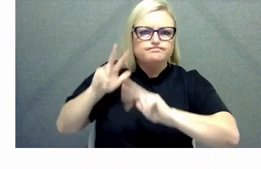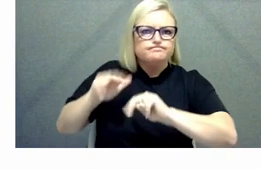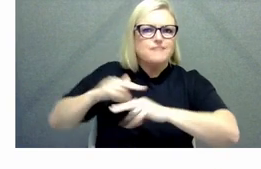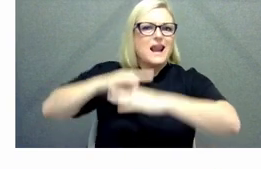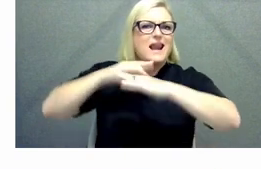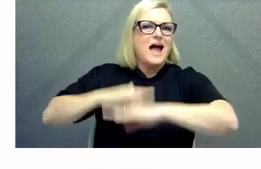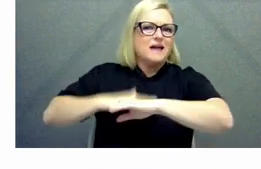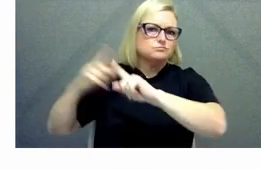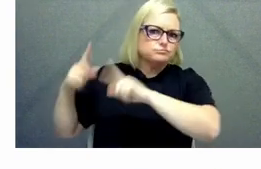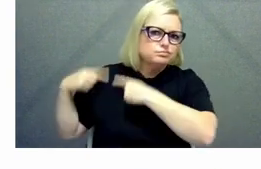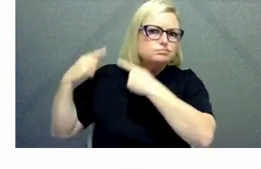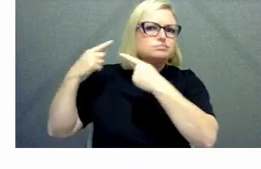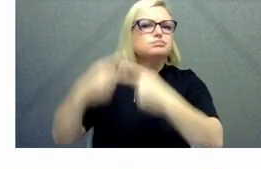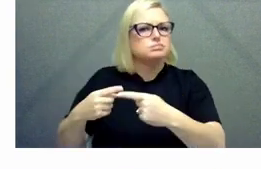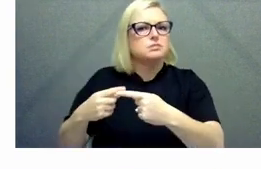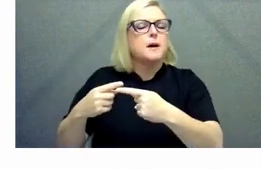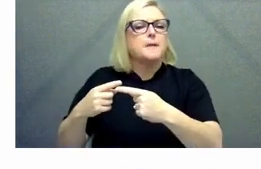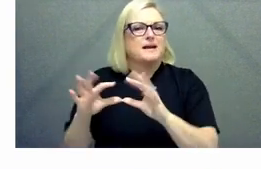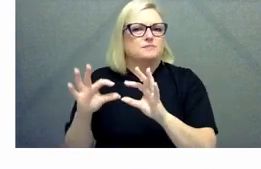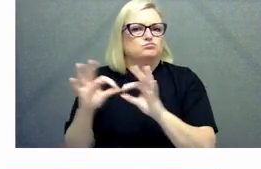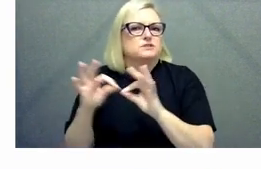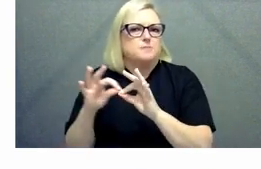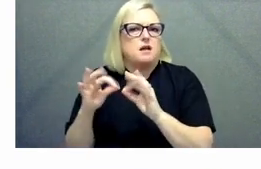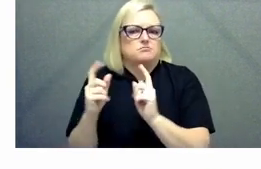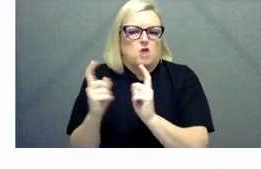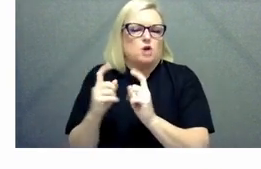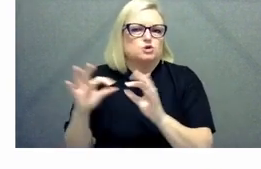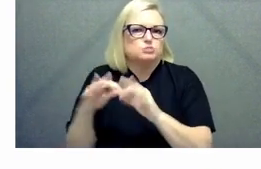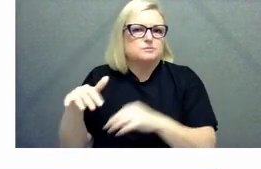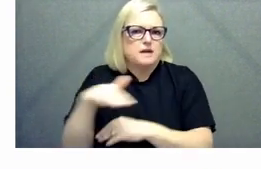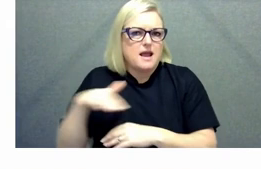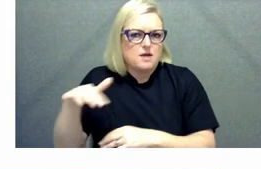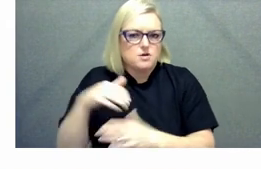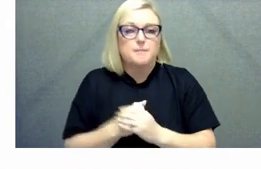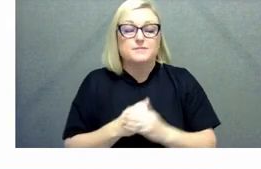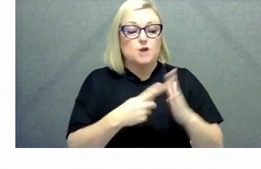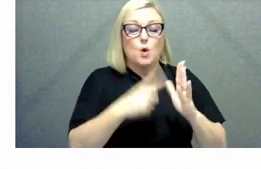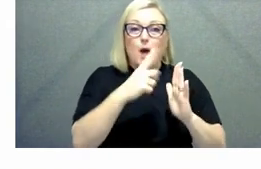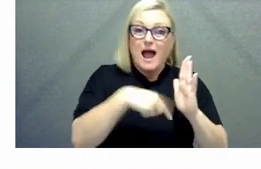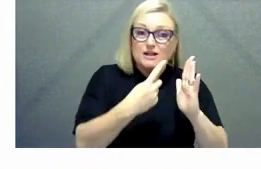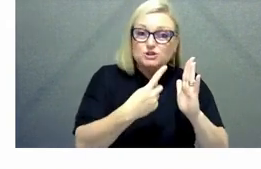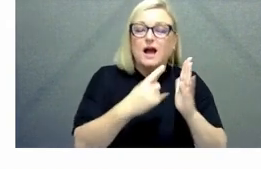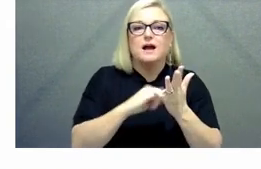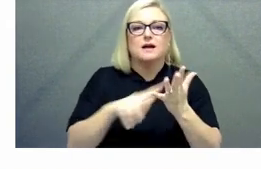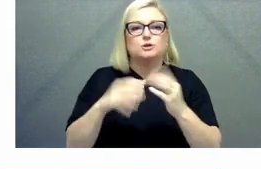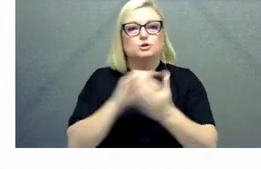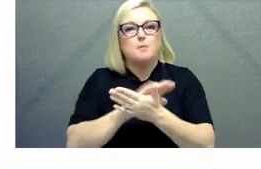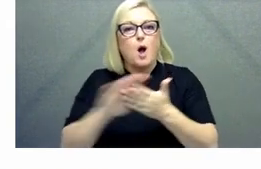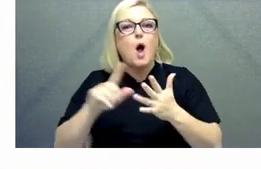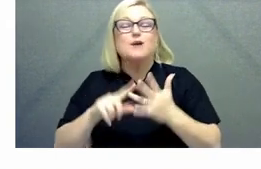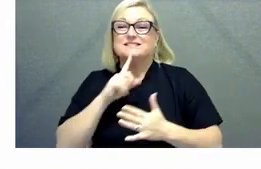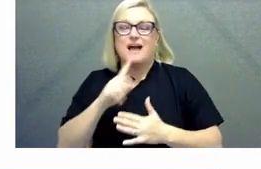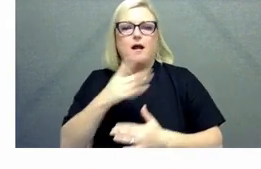Brisbane um and as both Jessica and AJ have mentioned it's nice to see the diversity um across the lands that we're on today